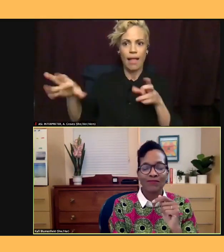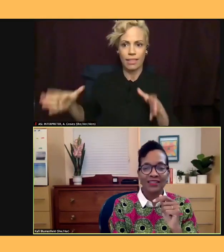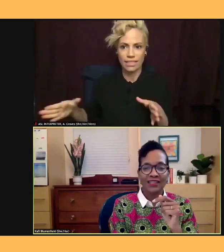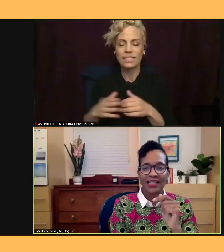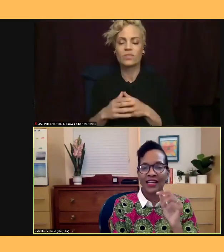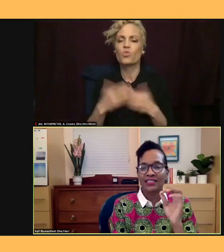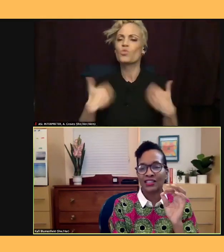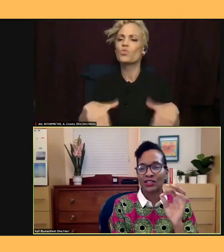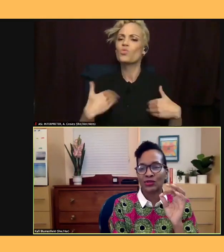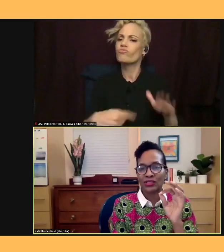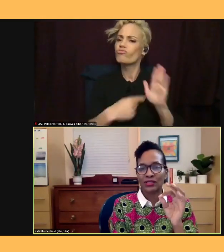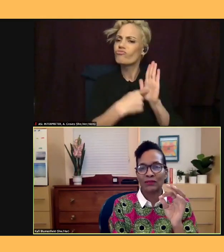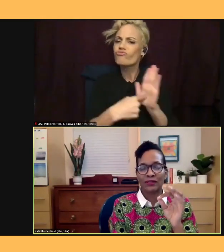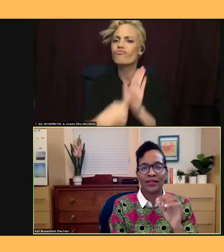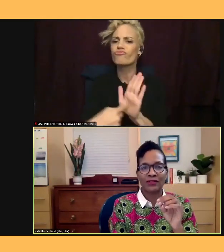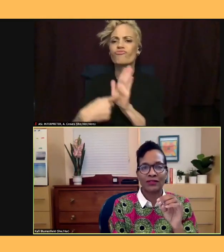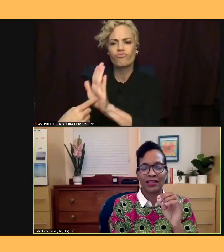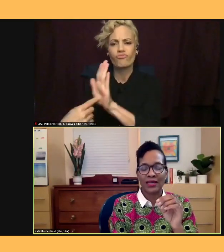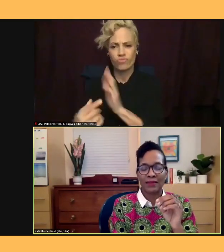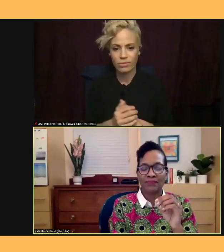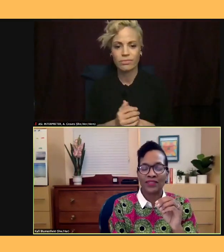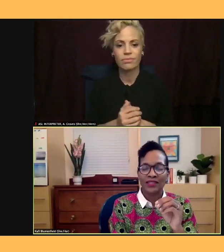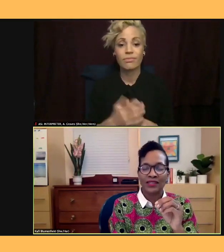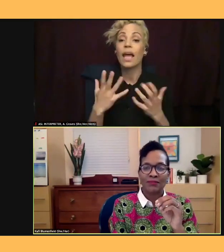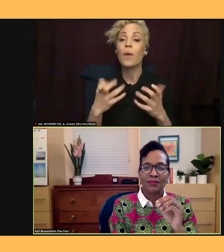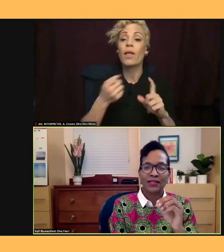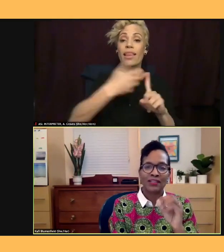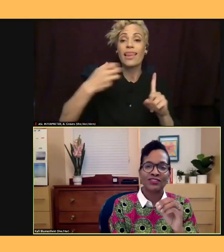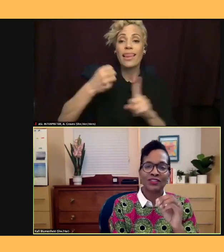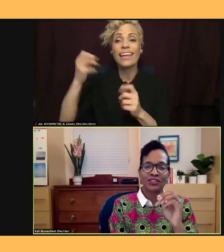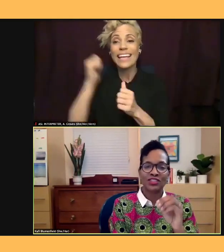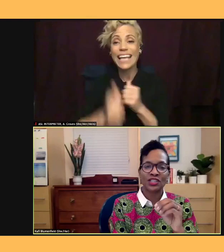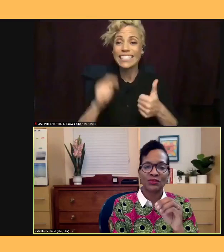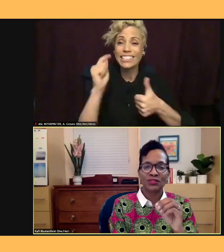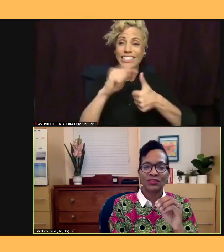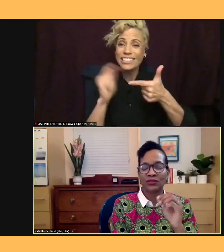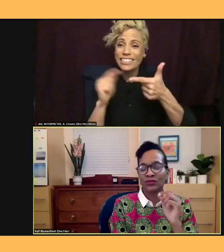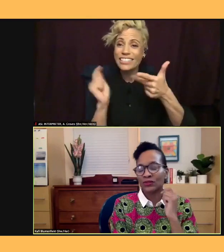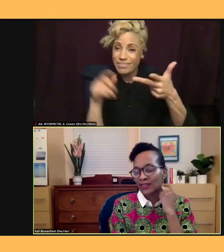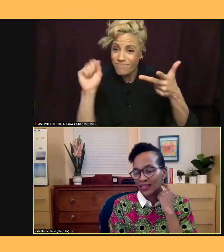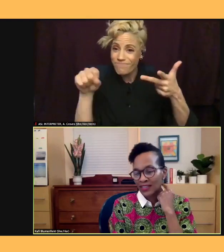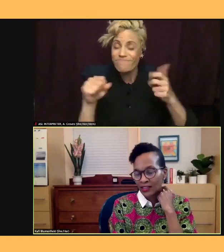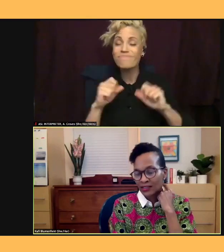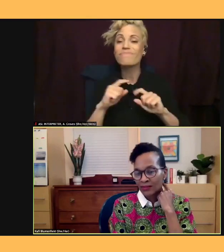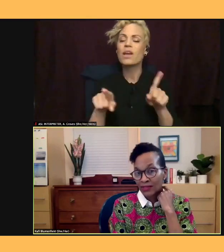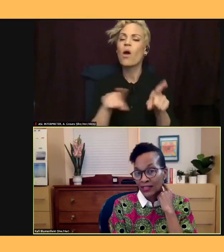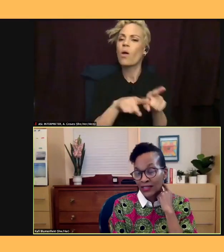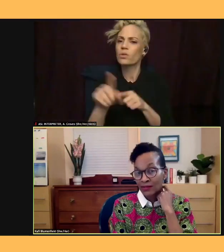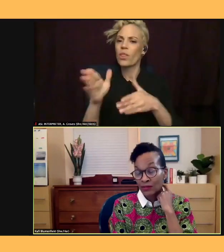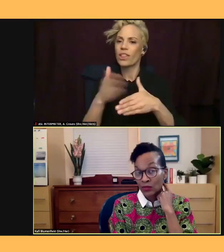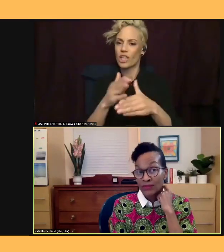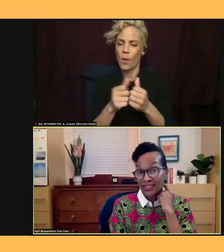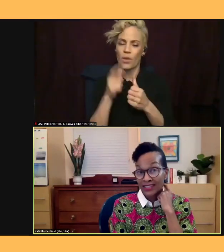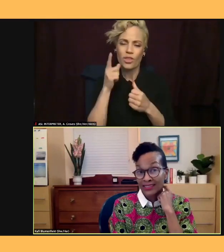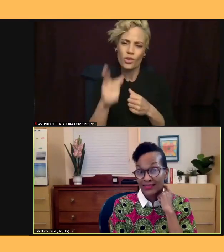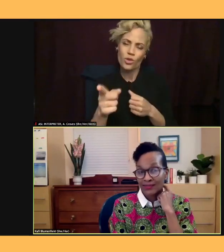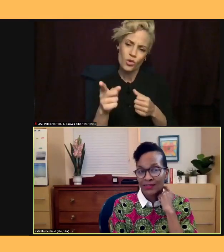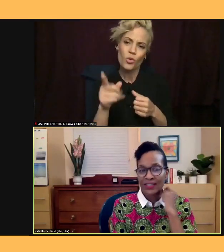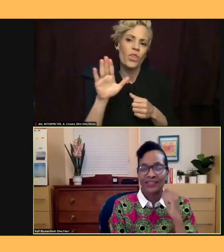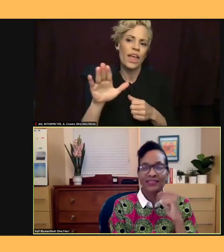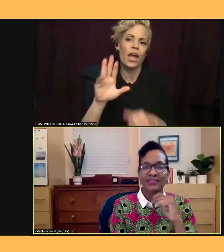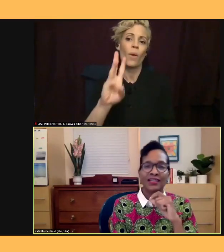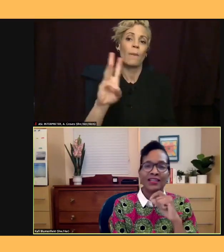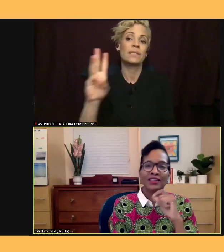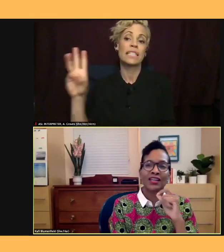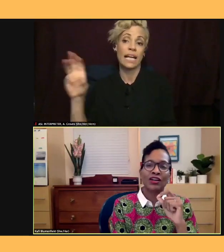tell you a little bit about them, but I'm also going to share with you their websites because they